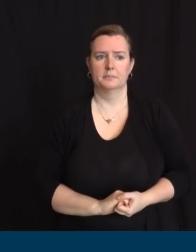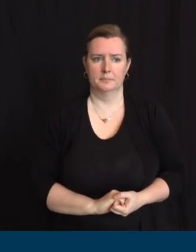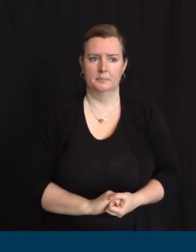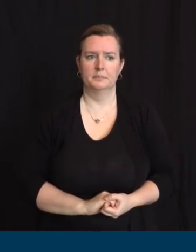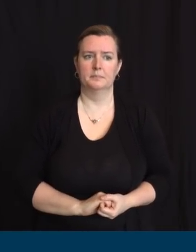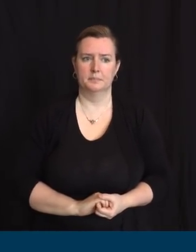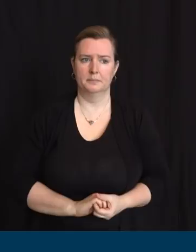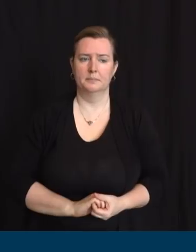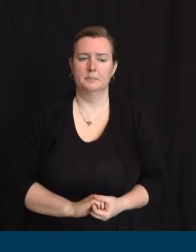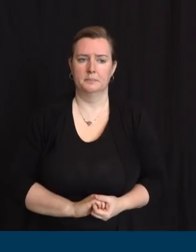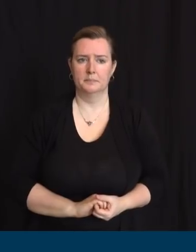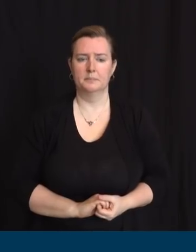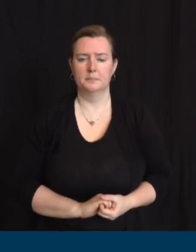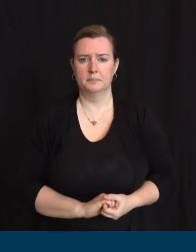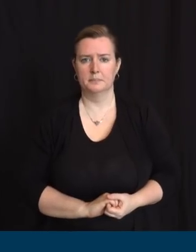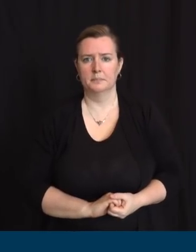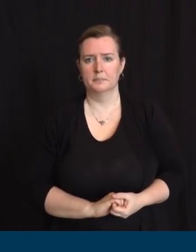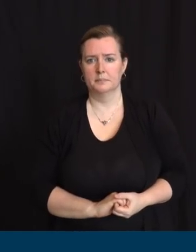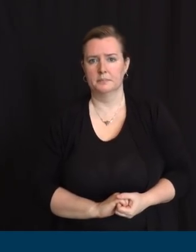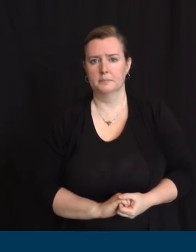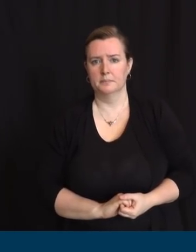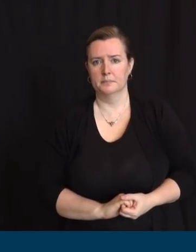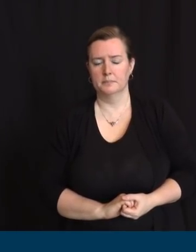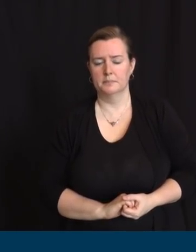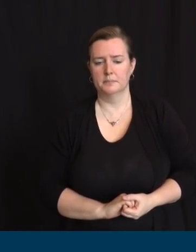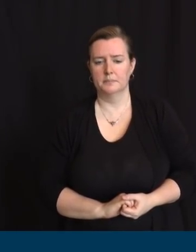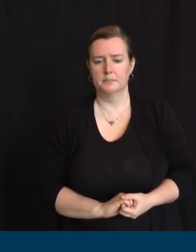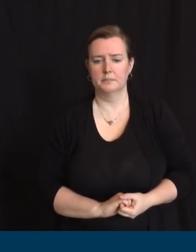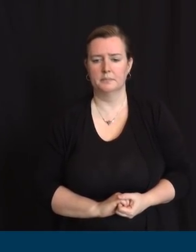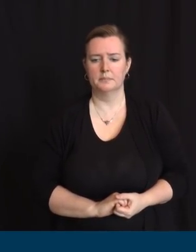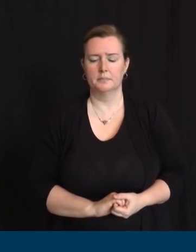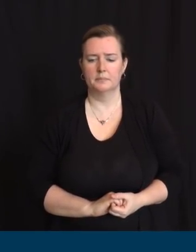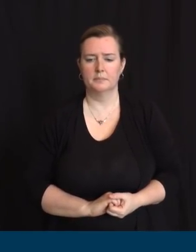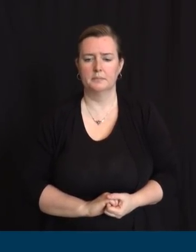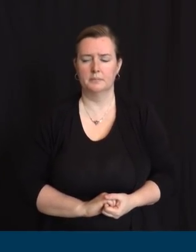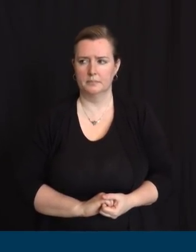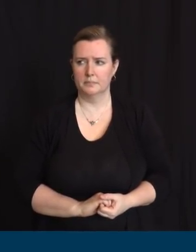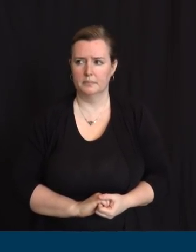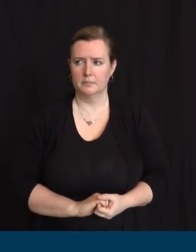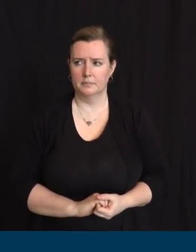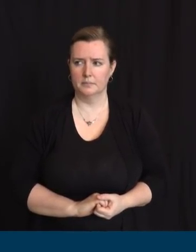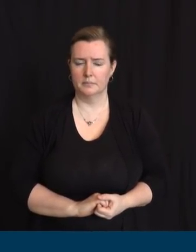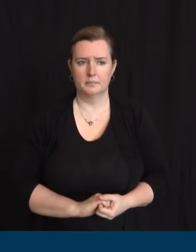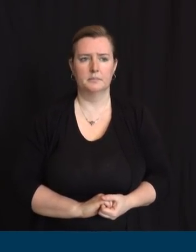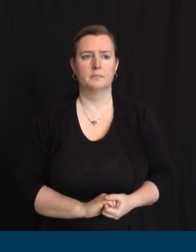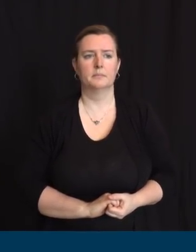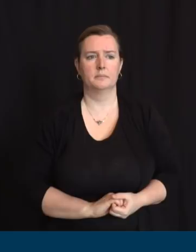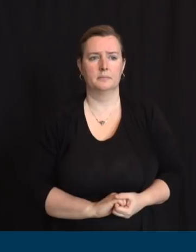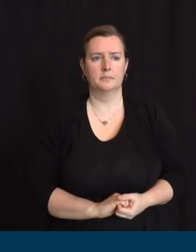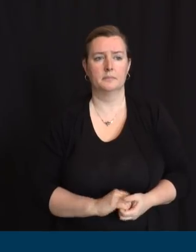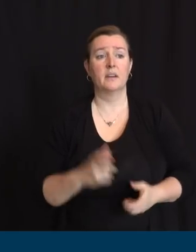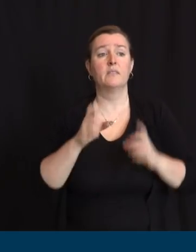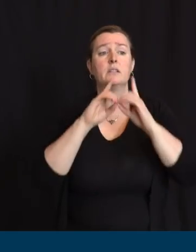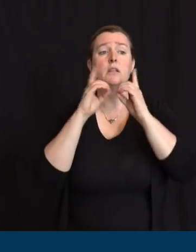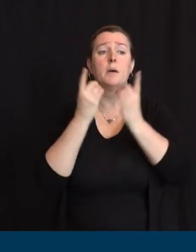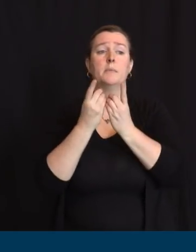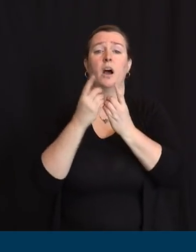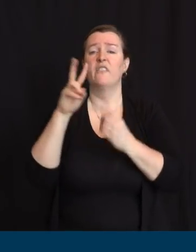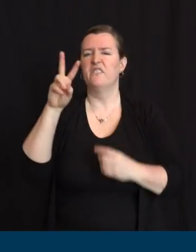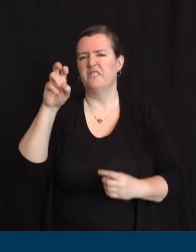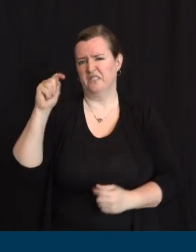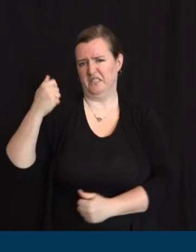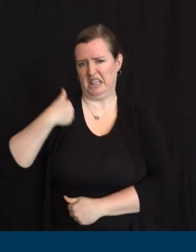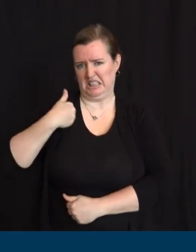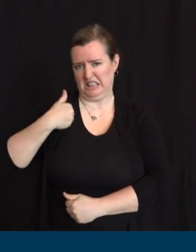also spoke a short while ago with Secretary of the Department of Veteran Affairs, Robert Wilkie, who agreed to my request for an